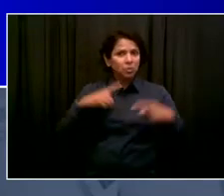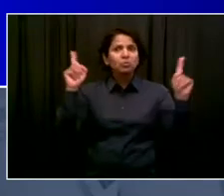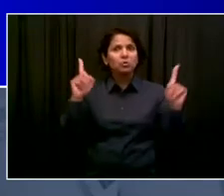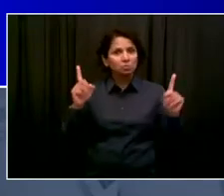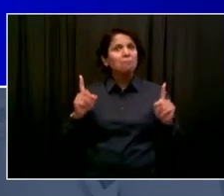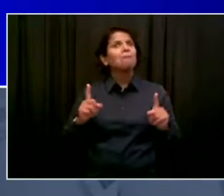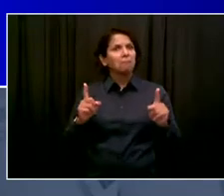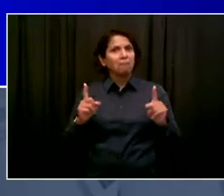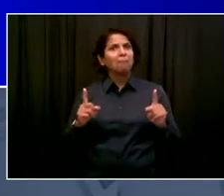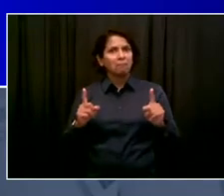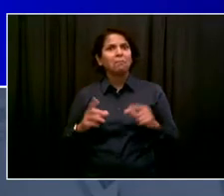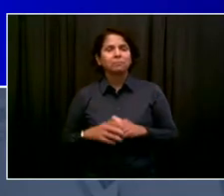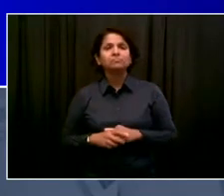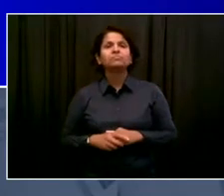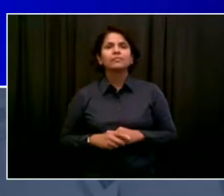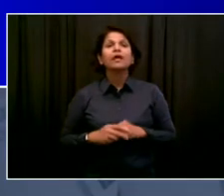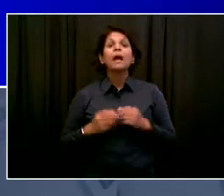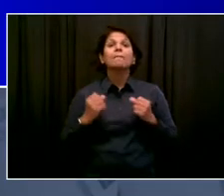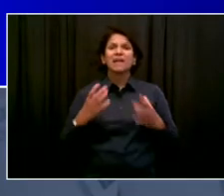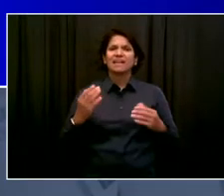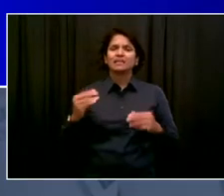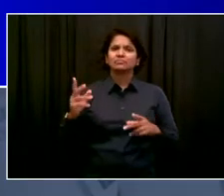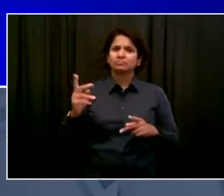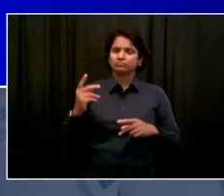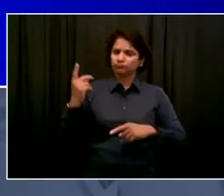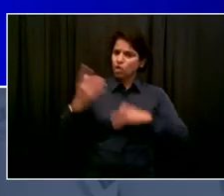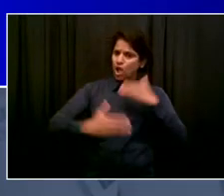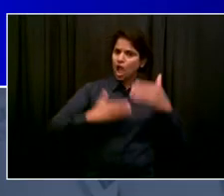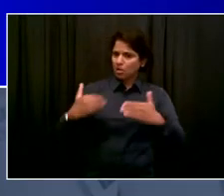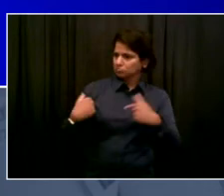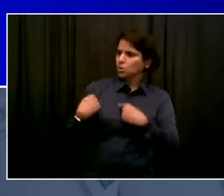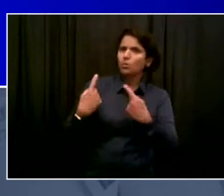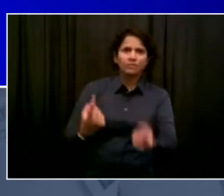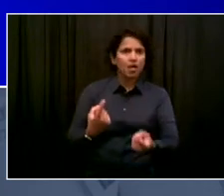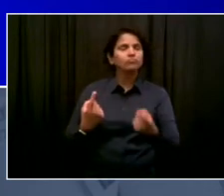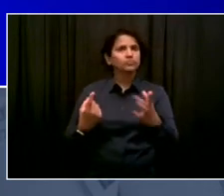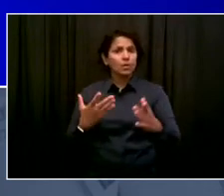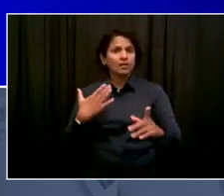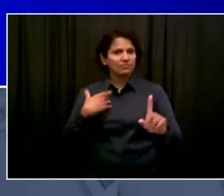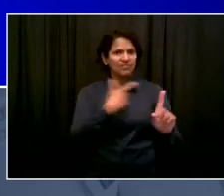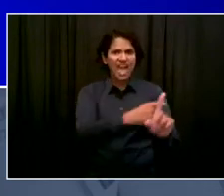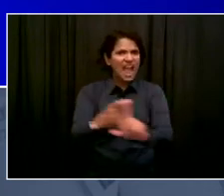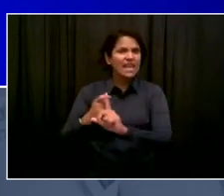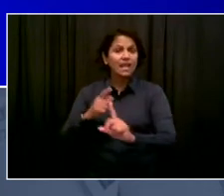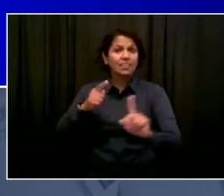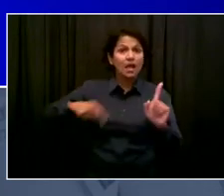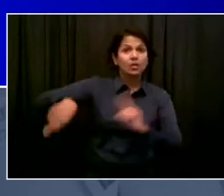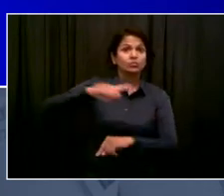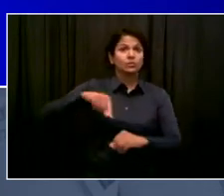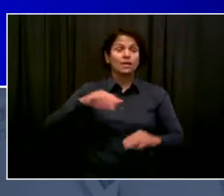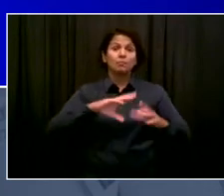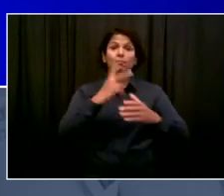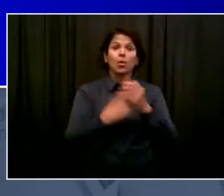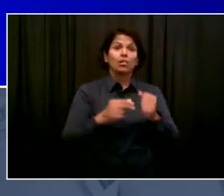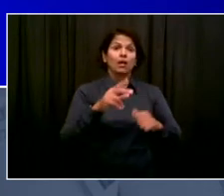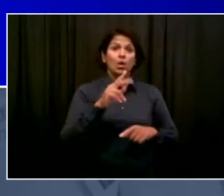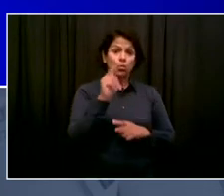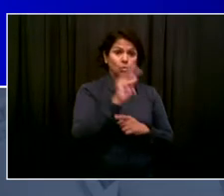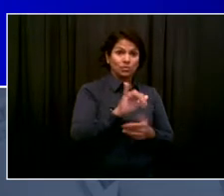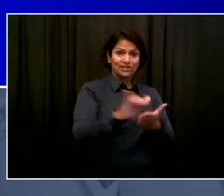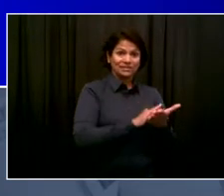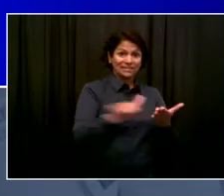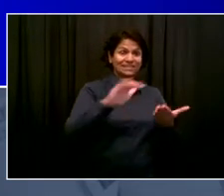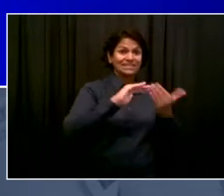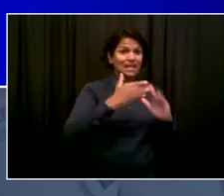movement in the private sector in last few days. We talked about what Danny Meyer did with the Union Square Hospitality Group. You're seeing major corporations all over the country